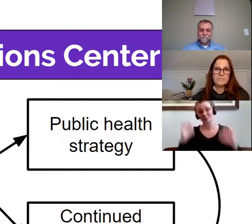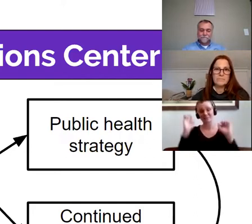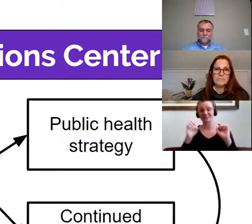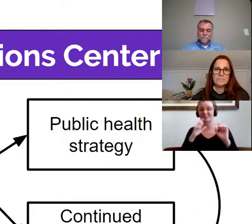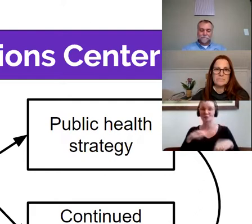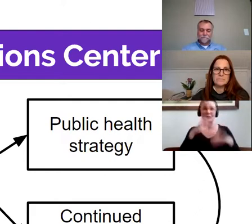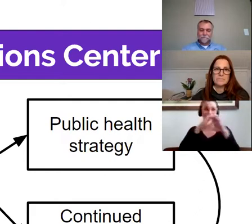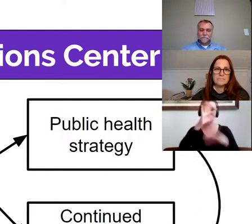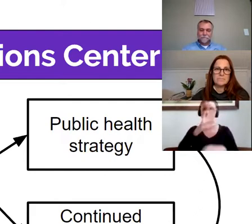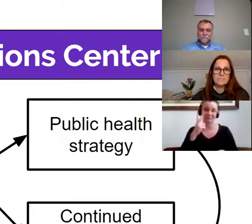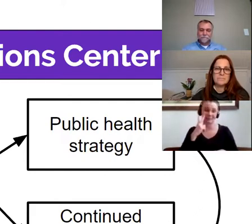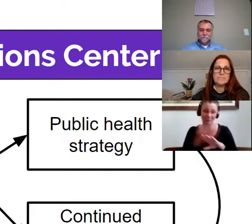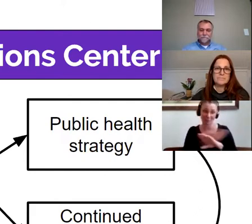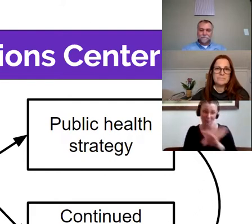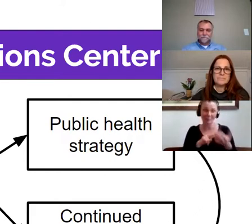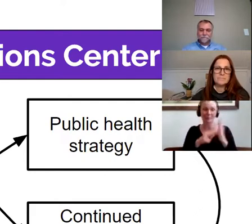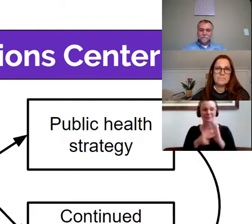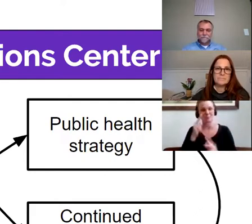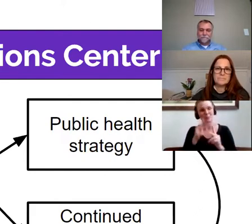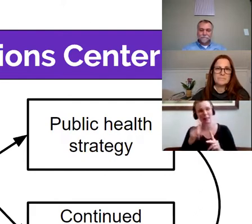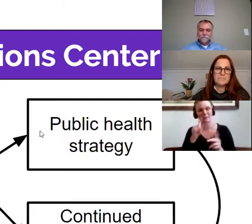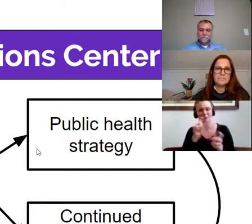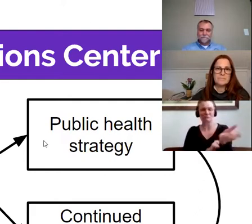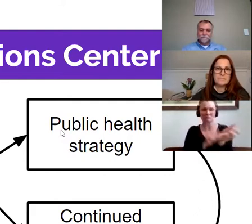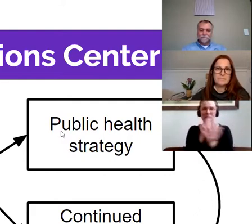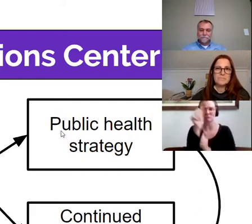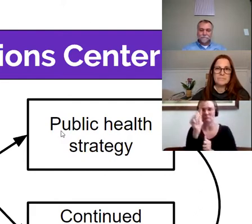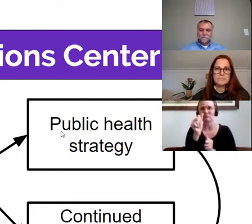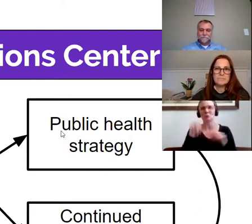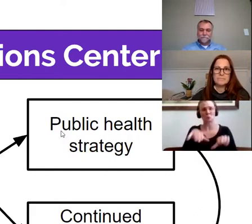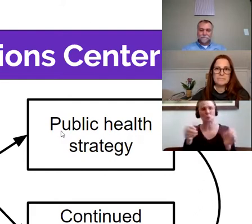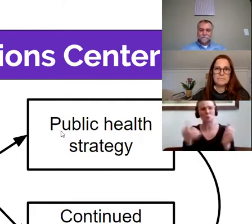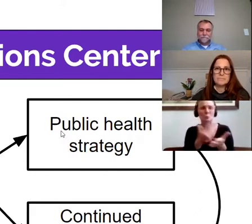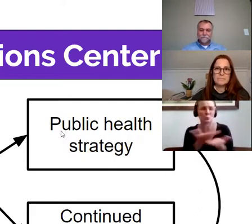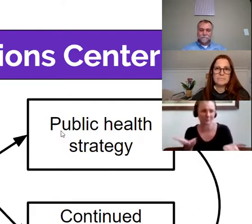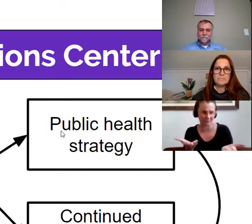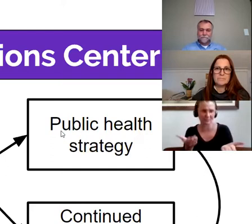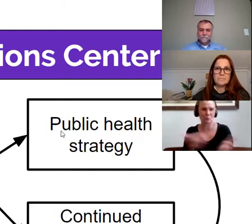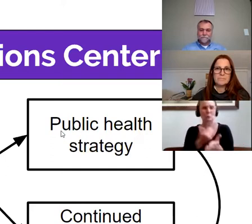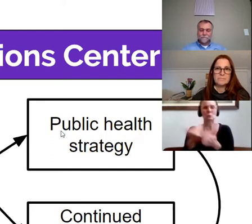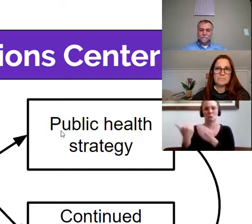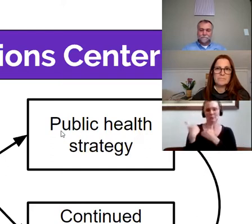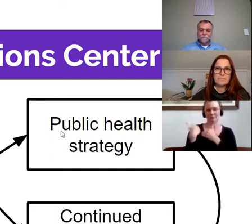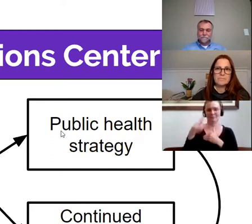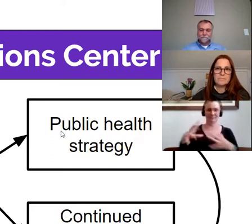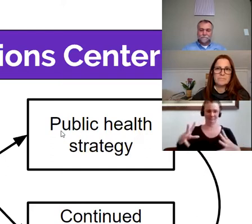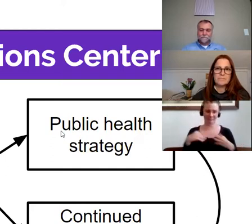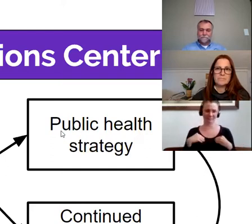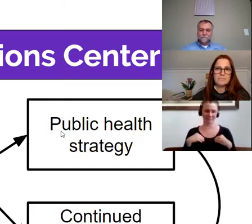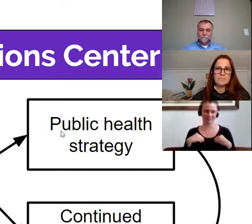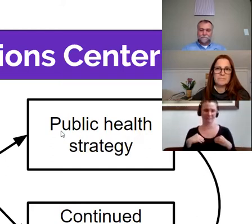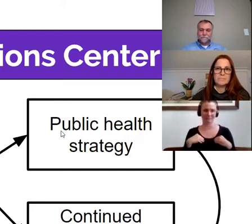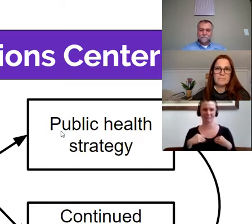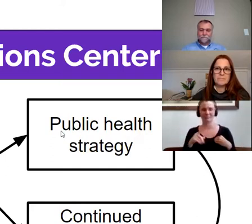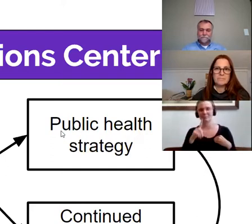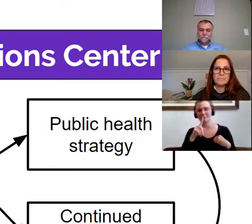to do above and beyond, to work outside their comfort zone, to one, respond to this public health crisis in a very strategic way. So we